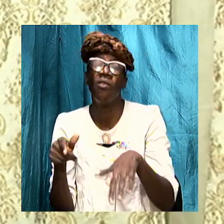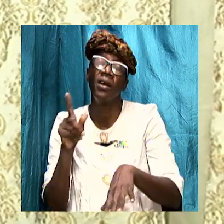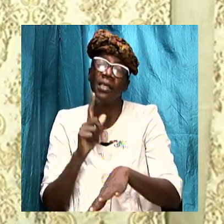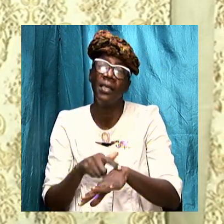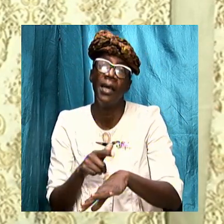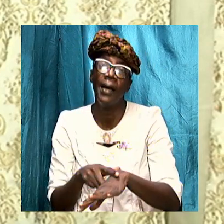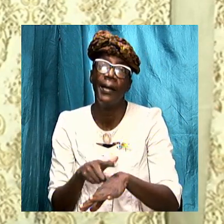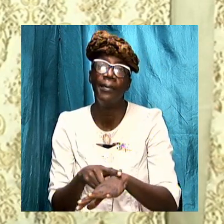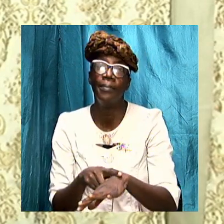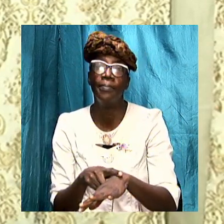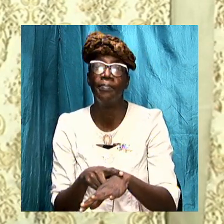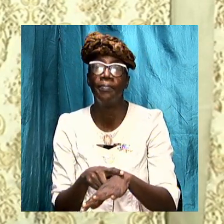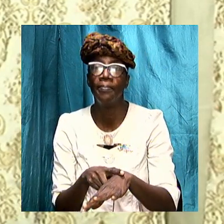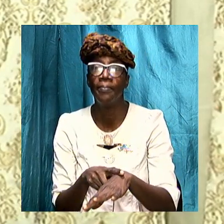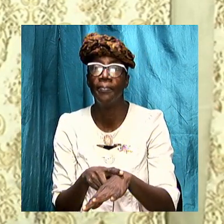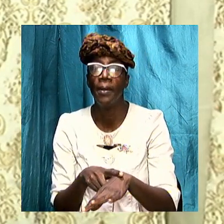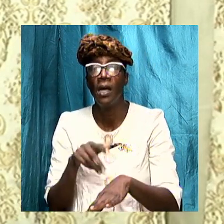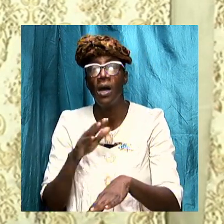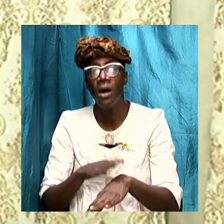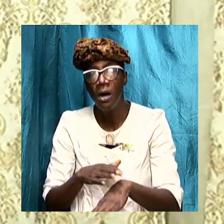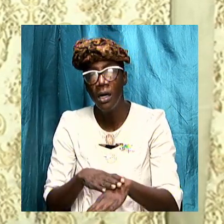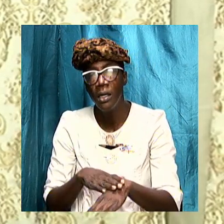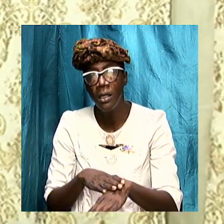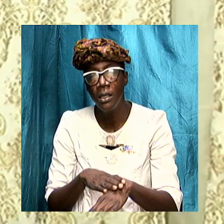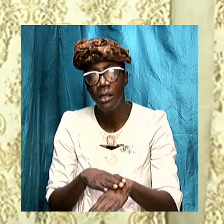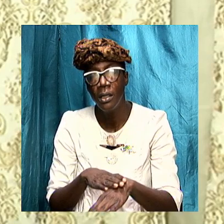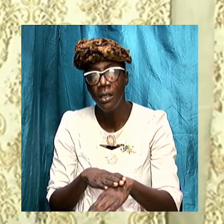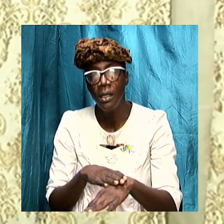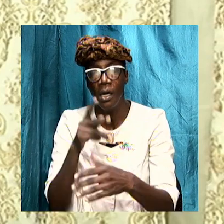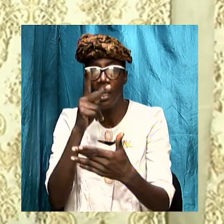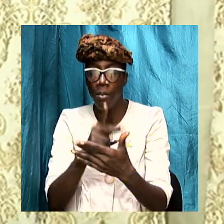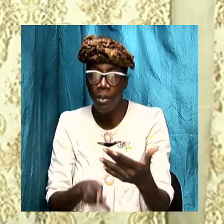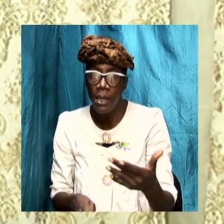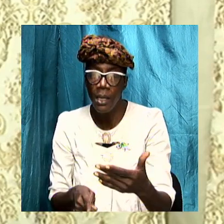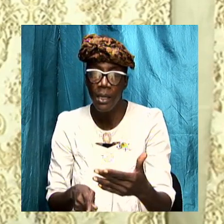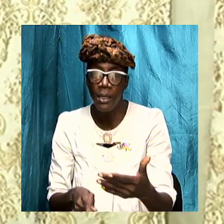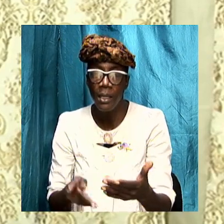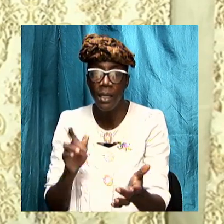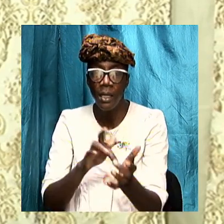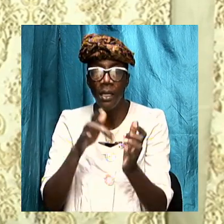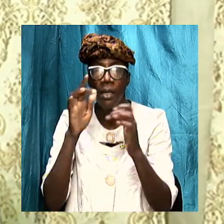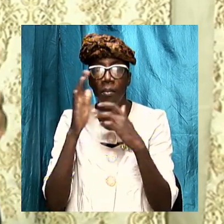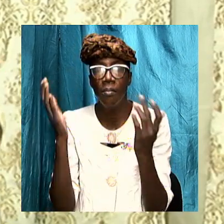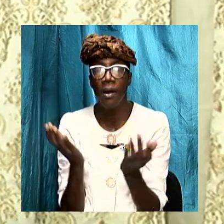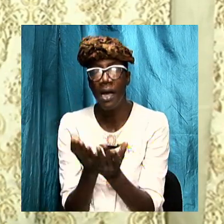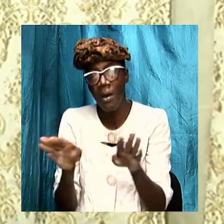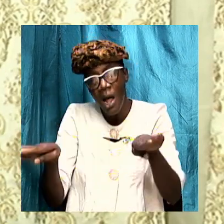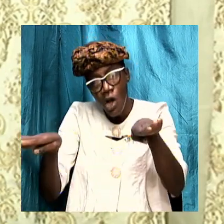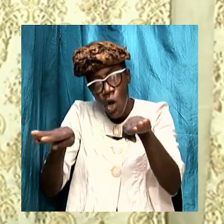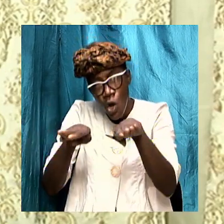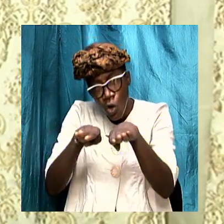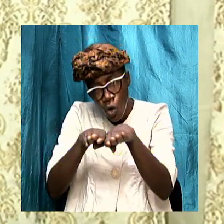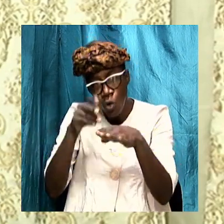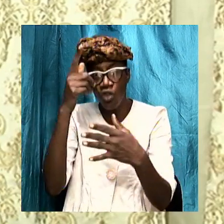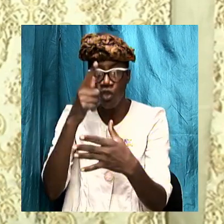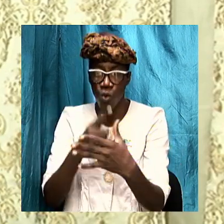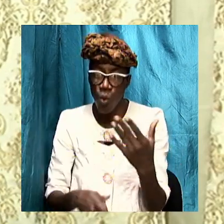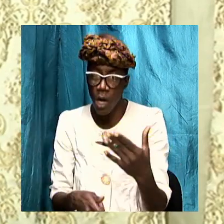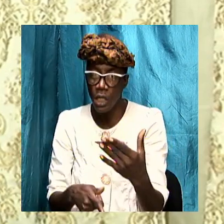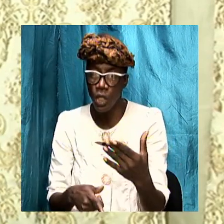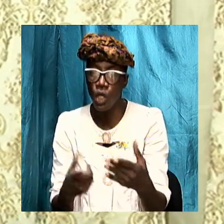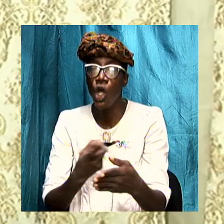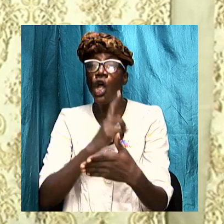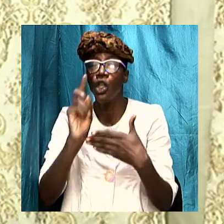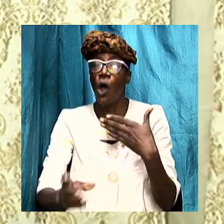on an area in the Bible and it's close to what was done before but yet very far